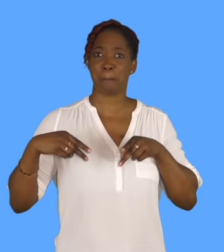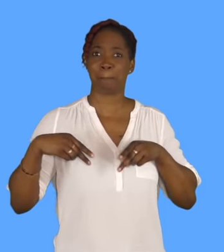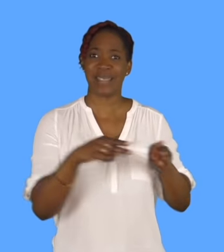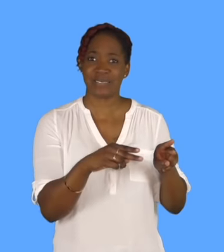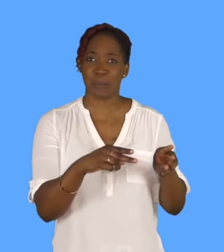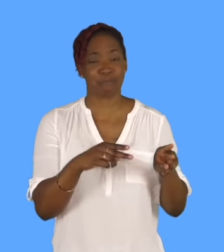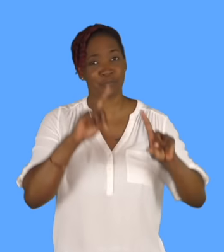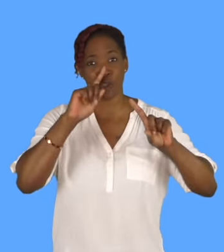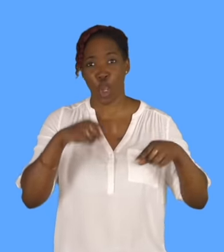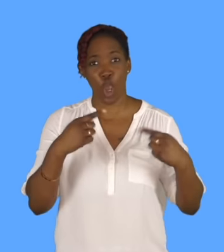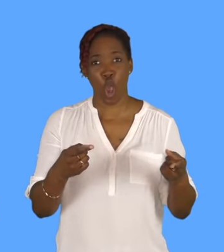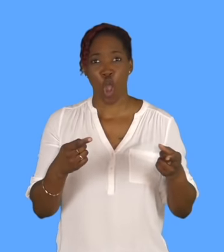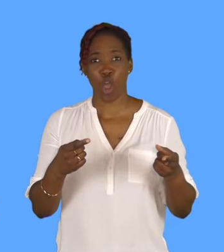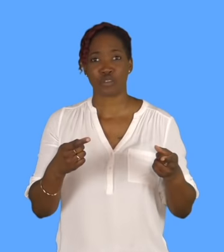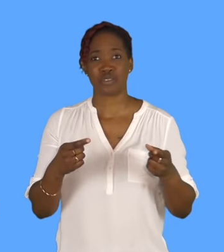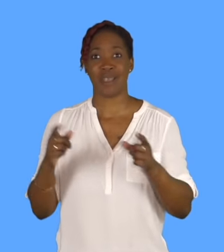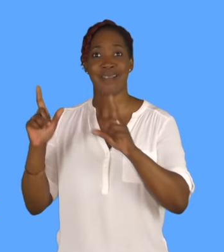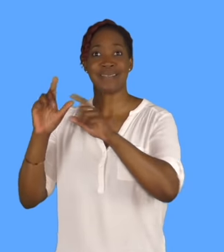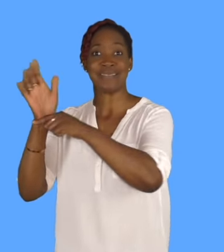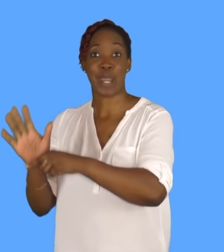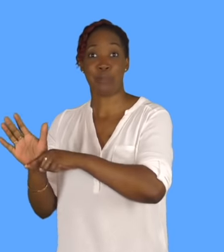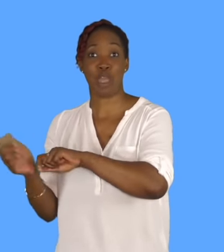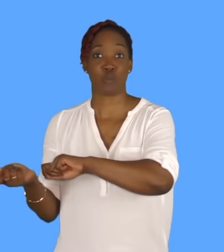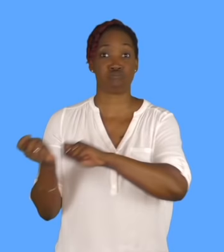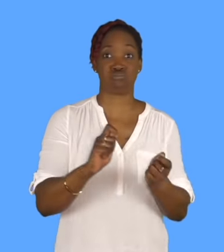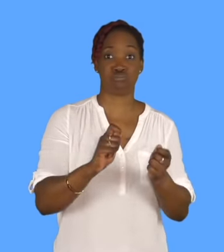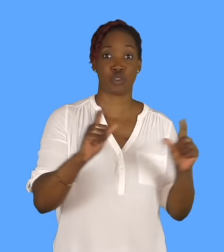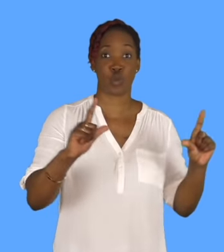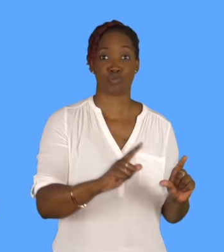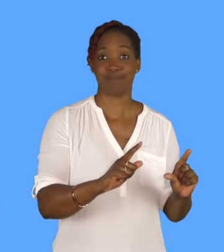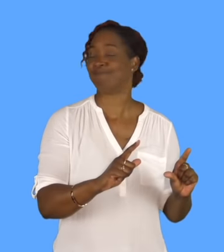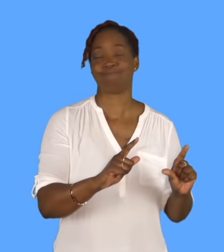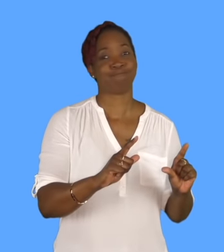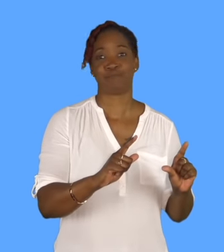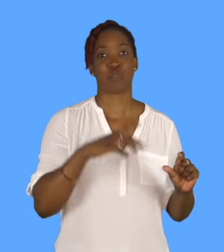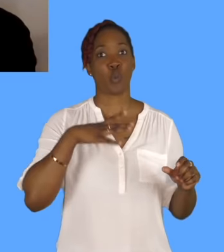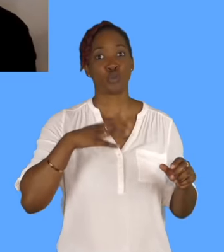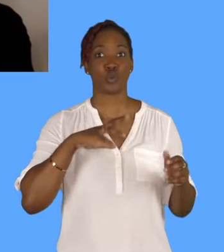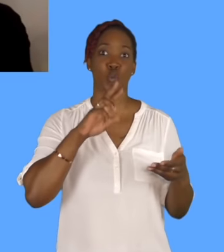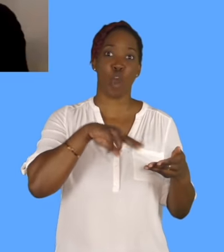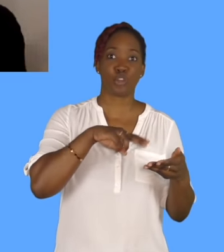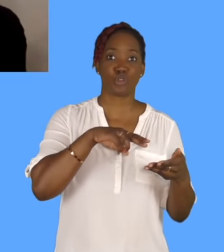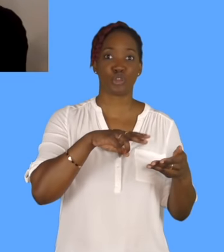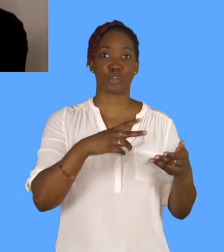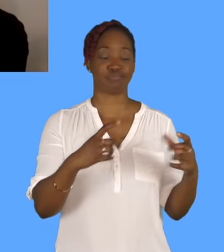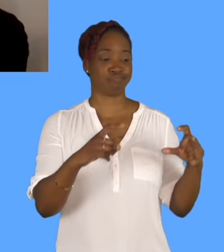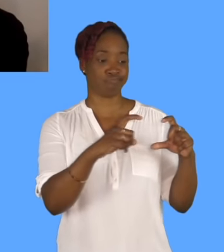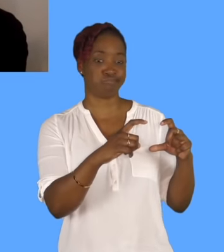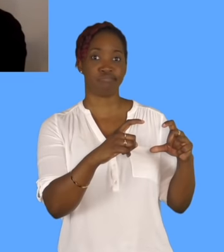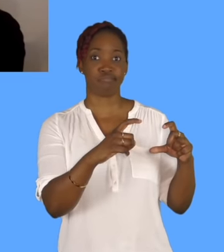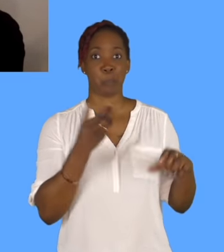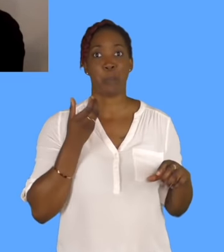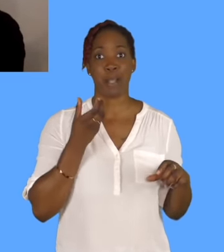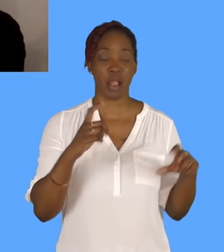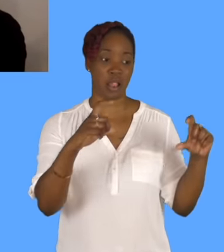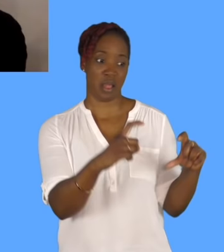are we getting even smaller, right? People now want to watch content on the phone, yeah. I remember when I was in college,